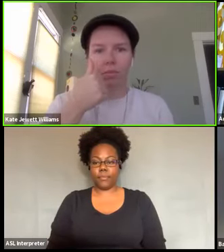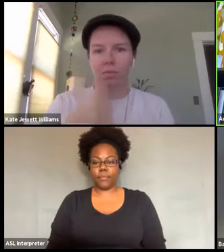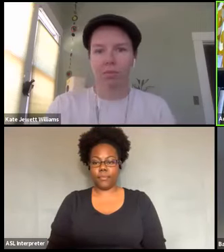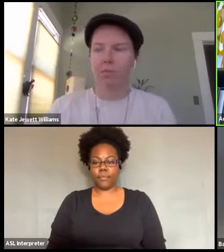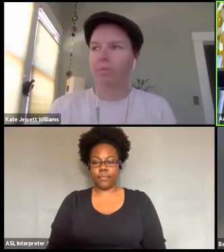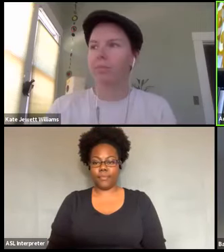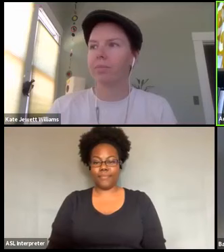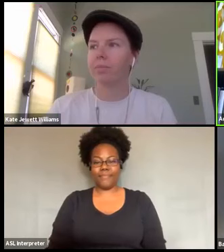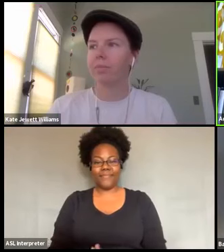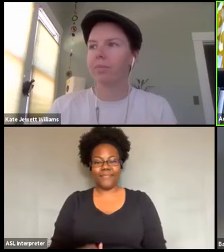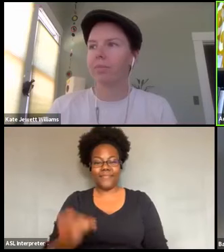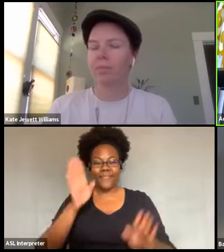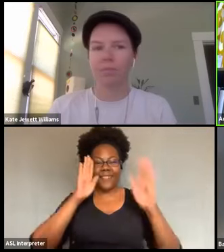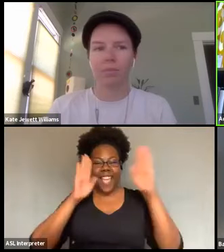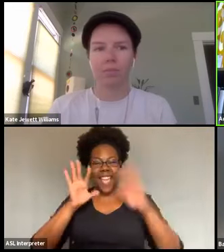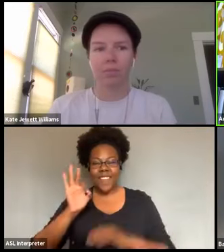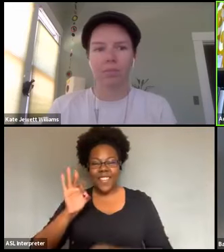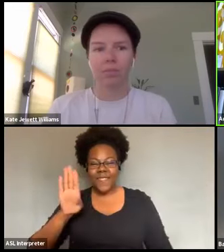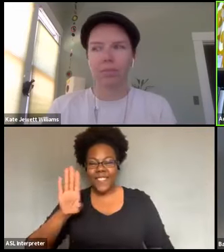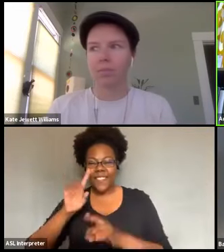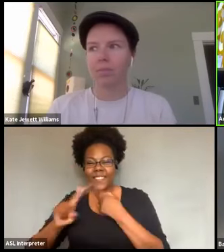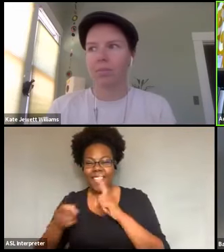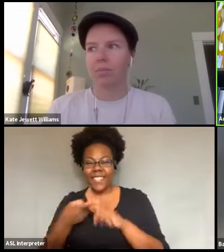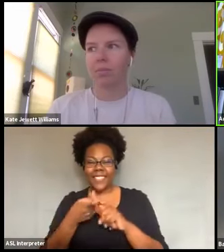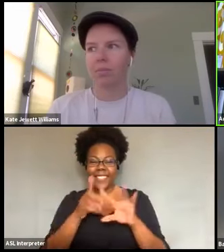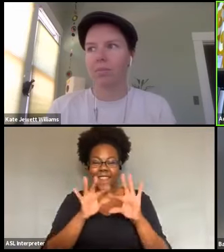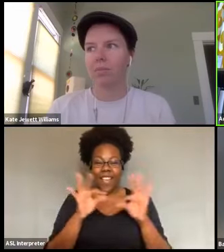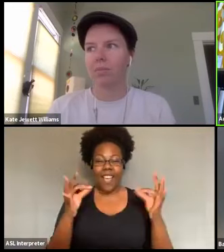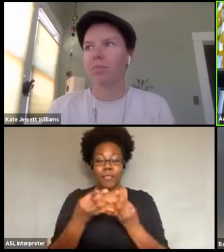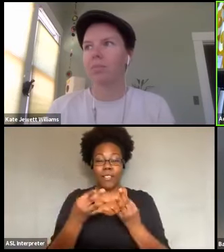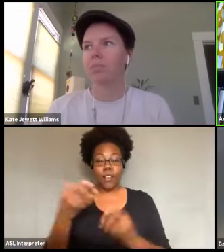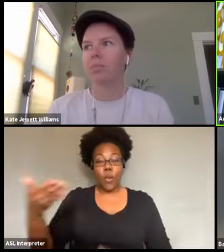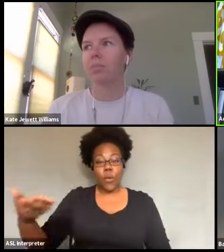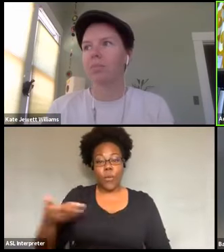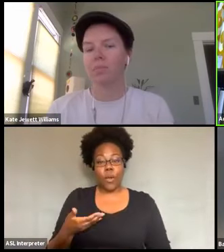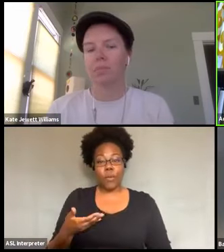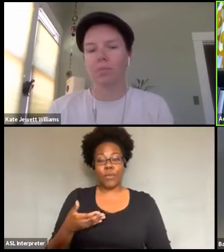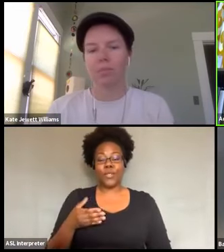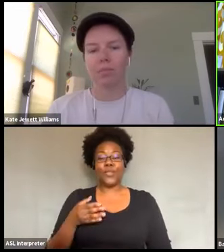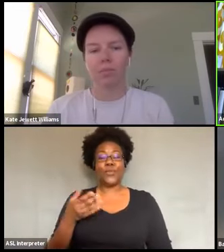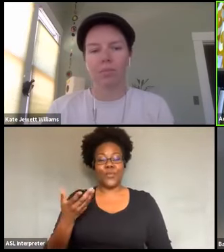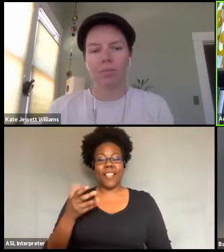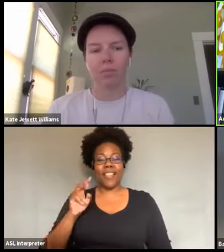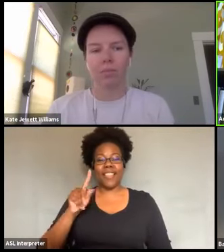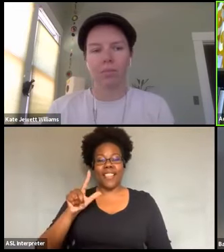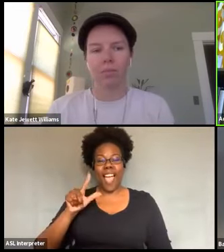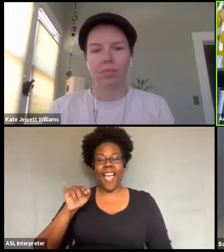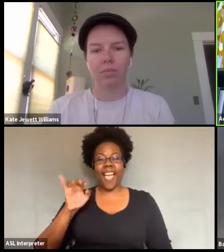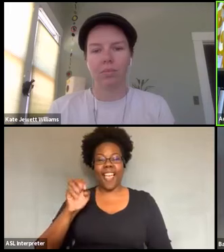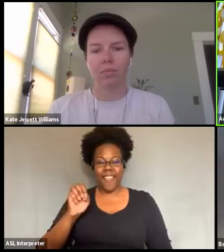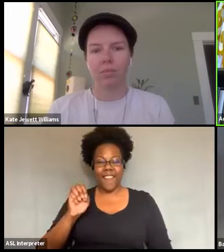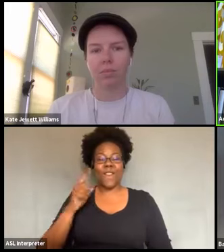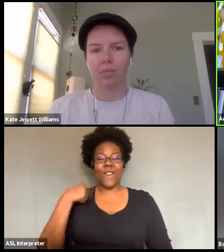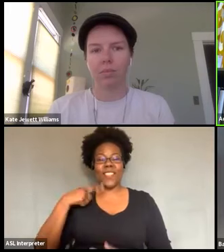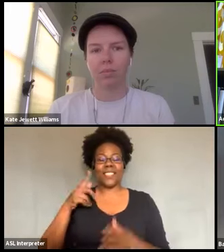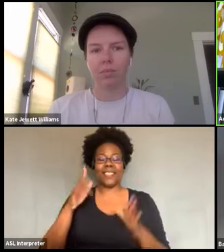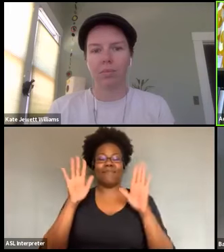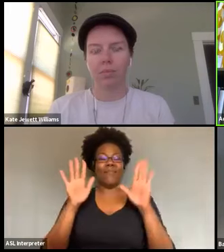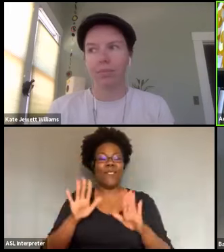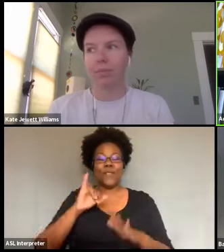Hey, hey, Facebook friends and family. Welcome to Border Lore Live on this fabulous June 19th, aka